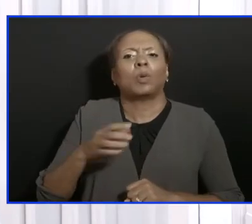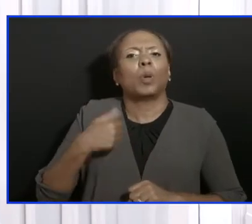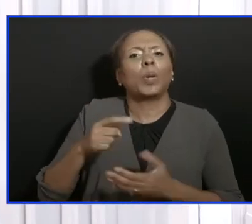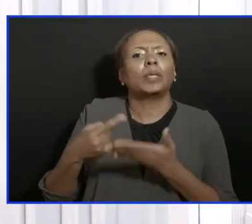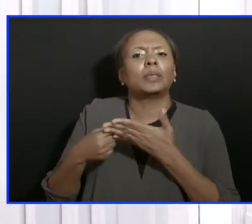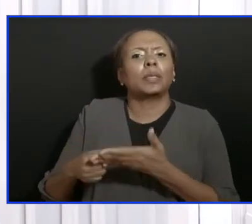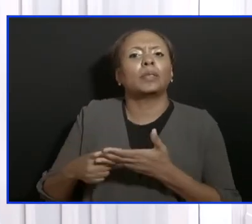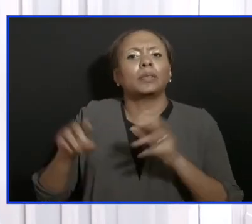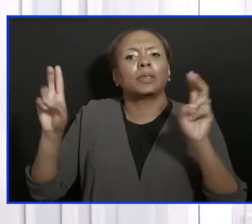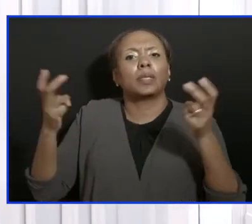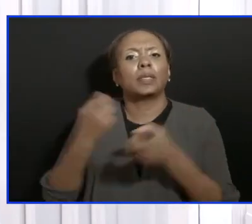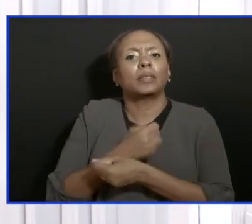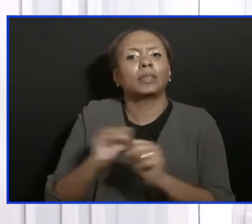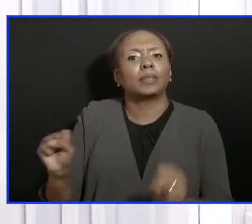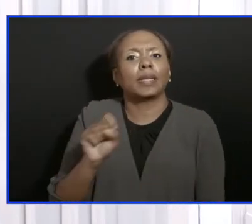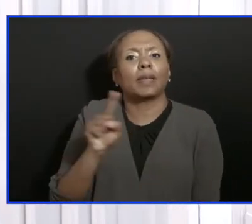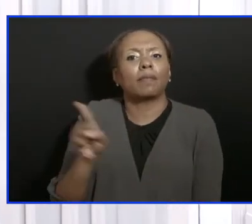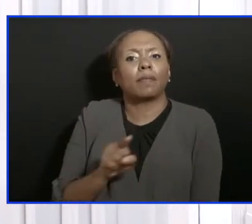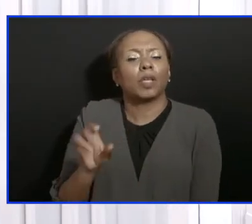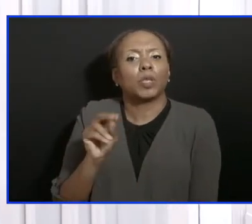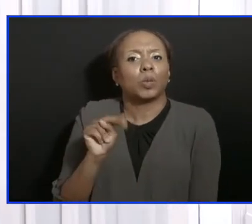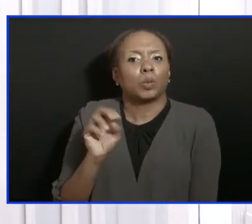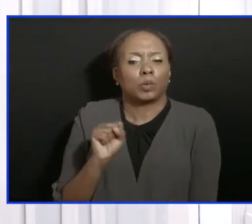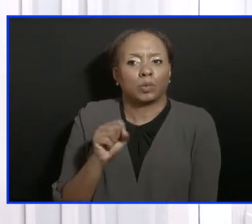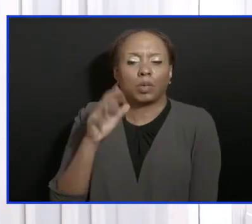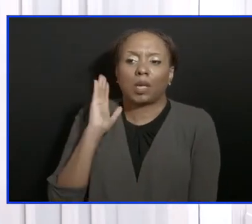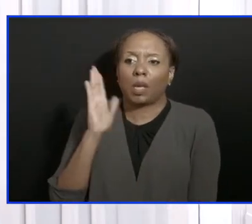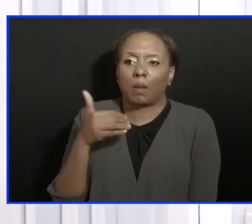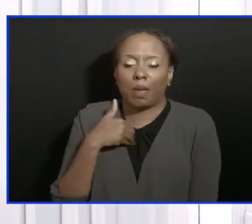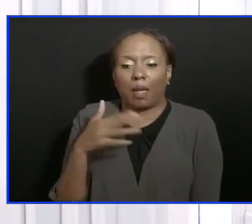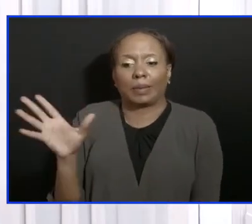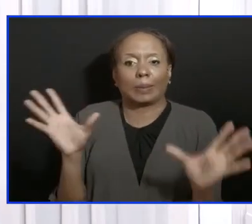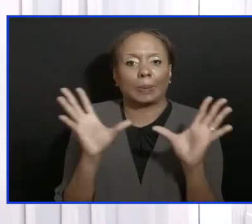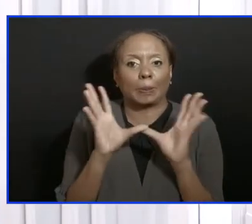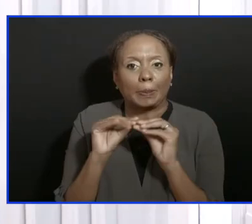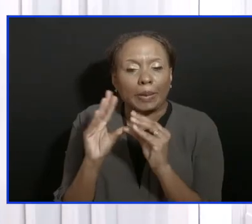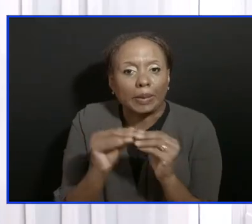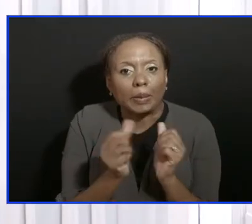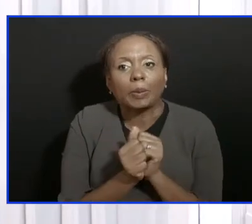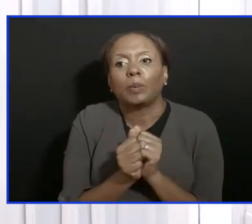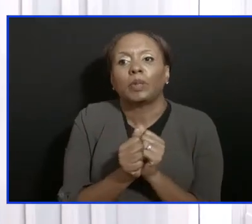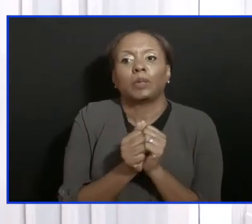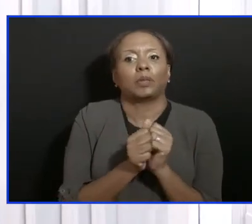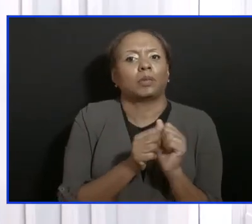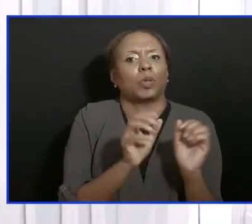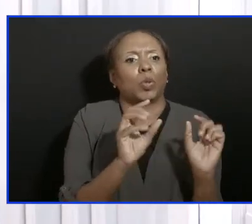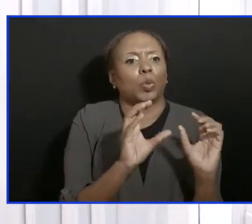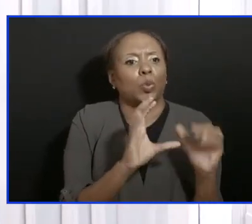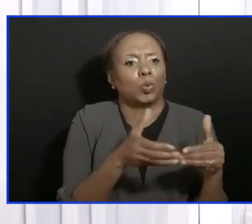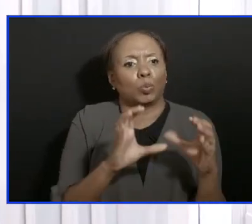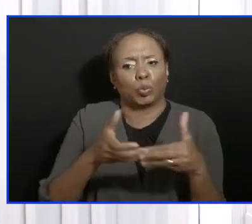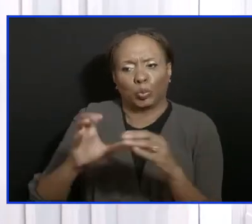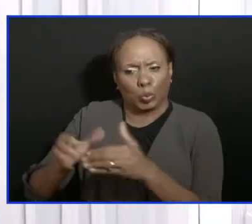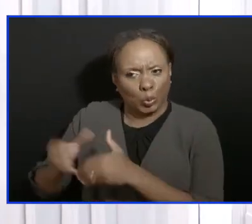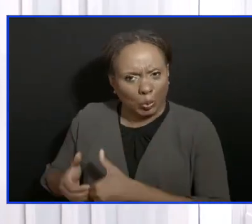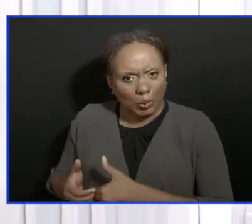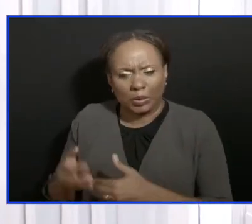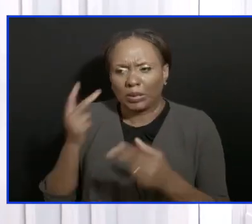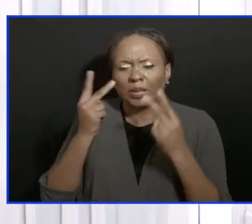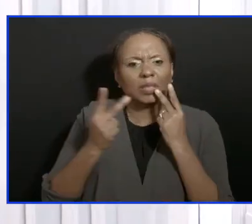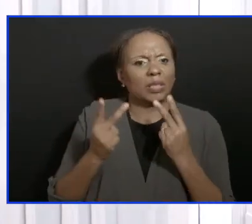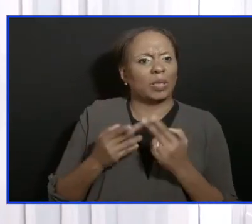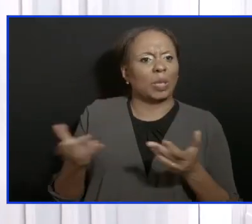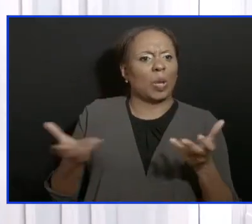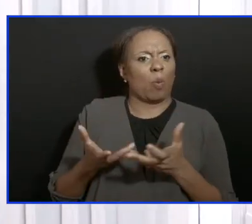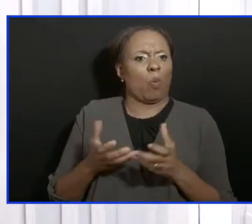and we know that we are going to go through with those groups of people what potentially can be done in order to allow them